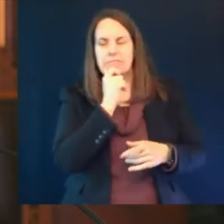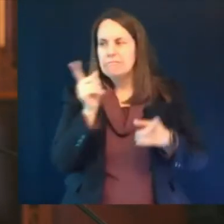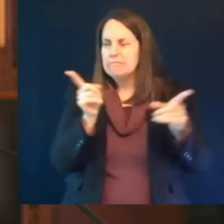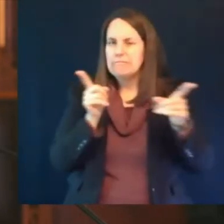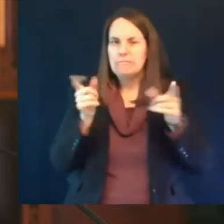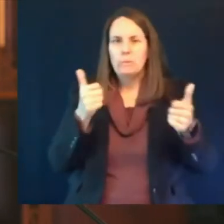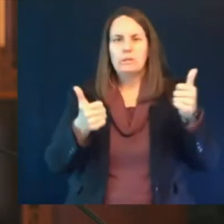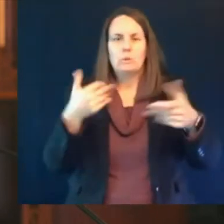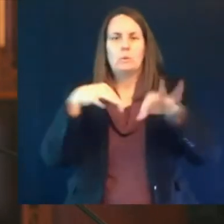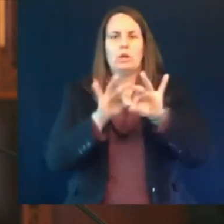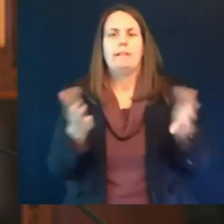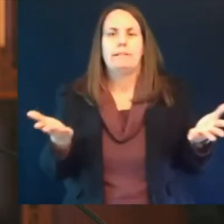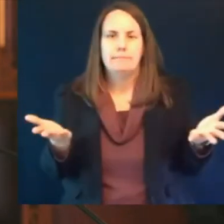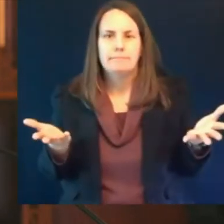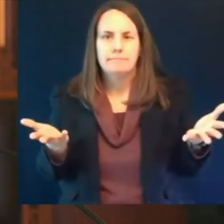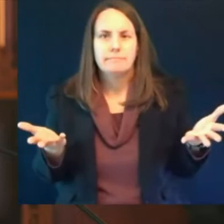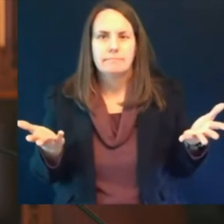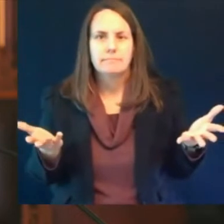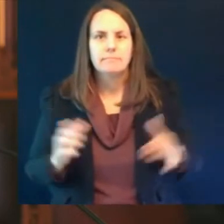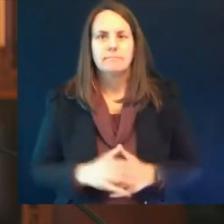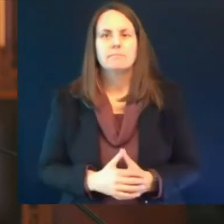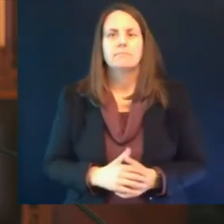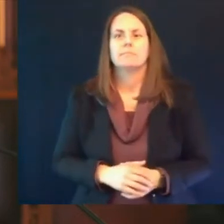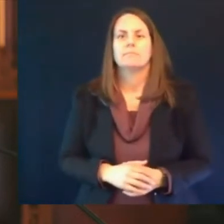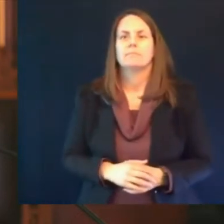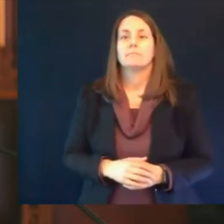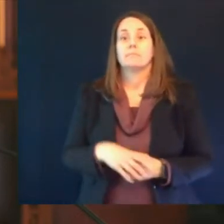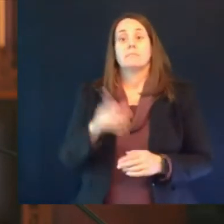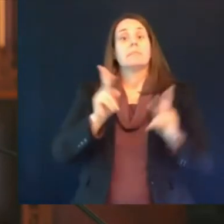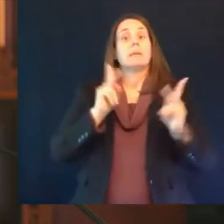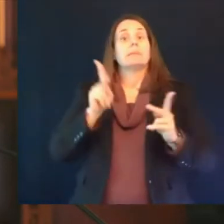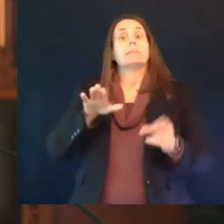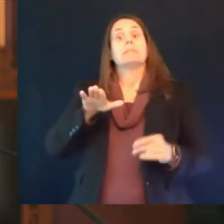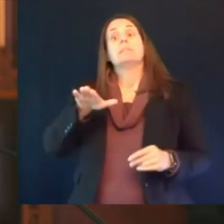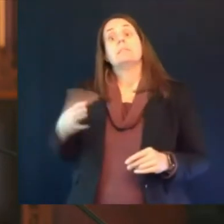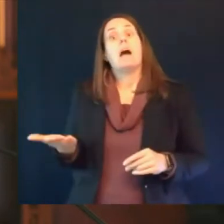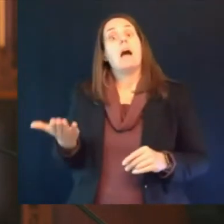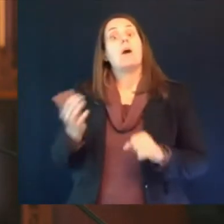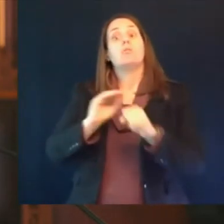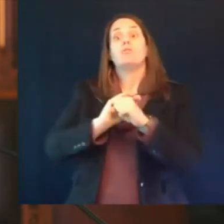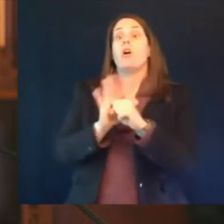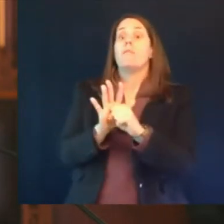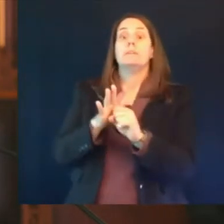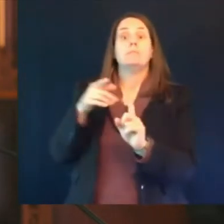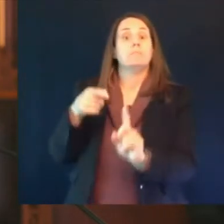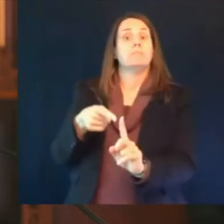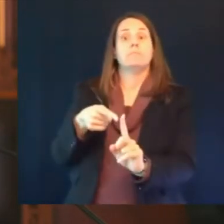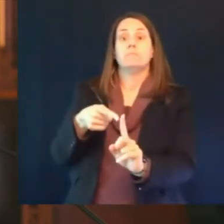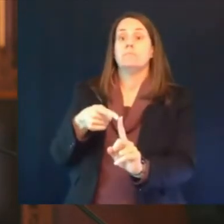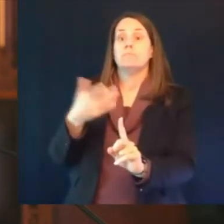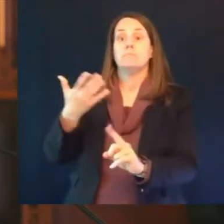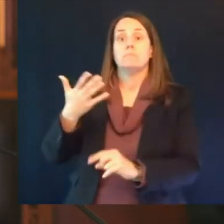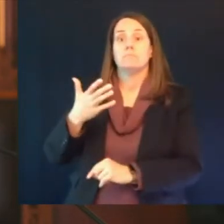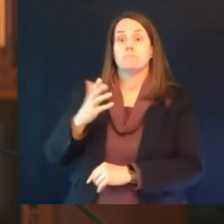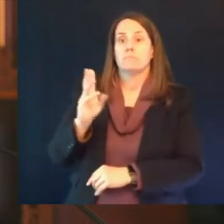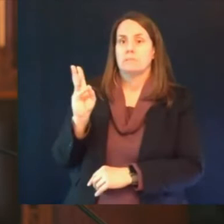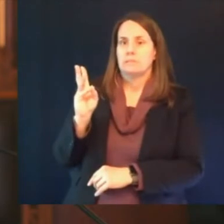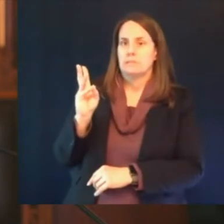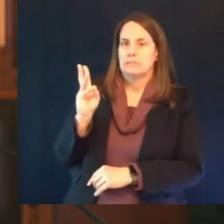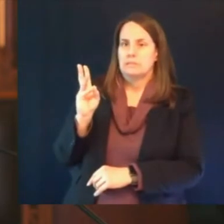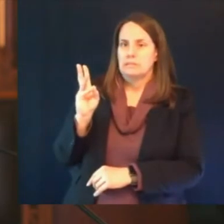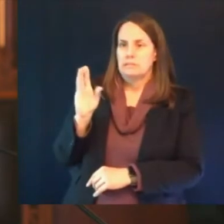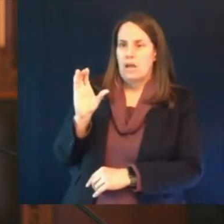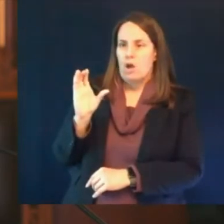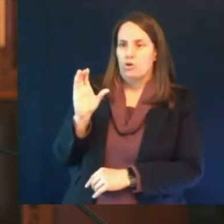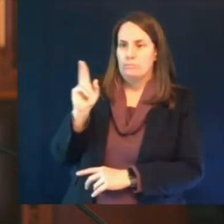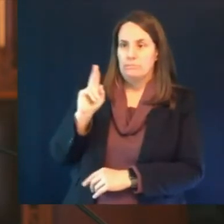picture and think both what is my risk of not getting this what is my risk if i get covid who else i might infect